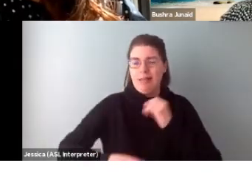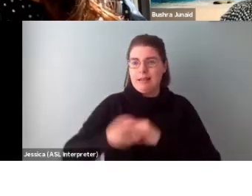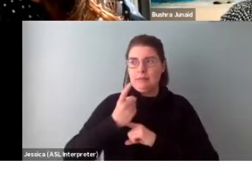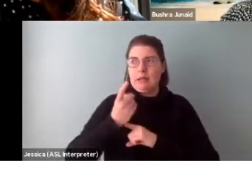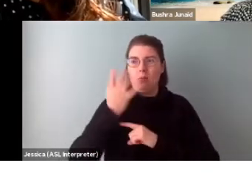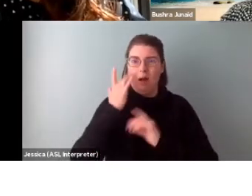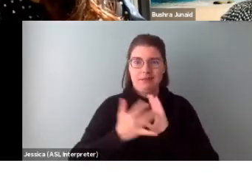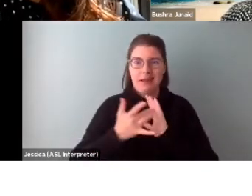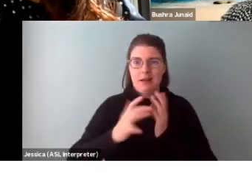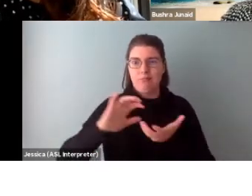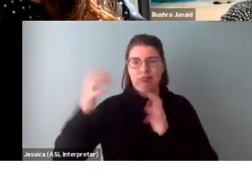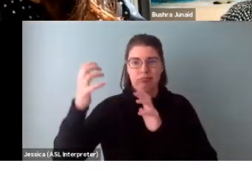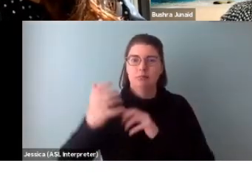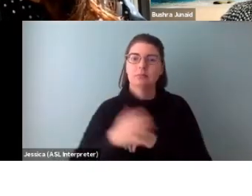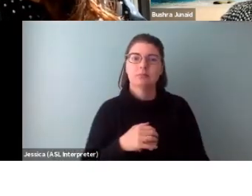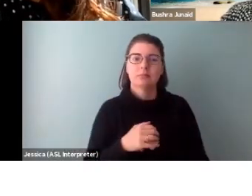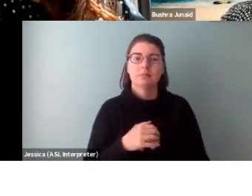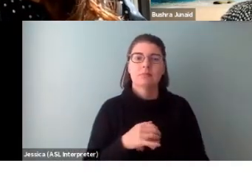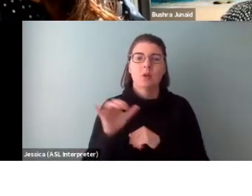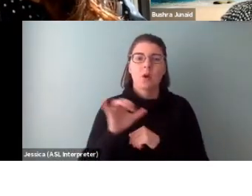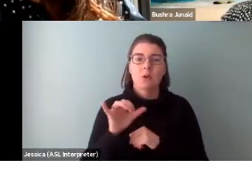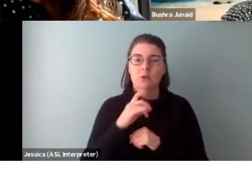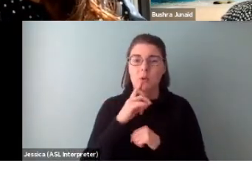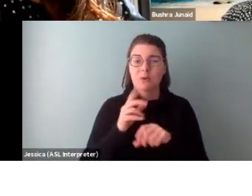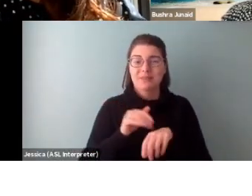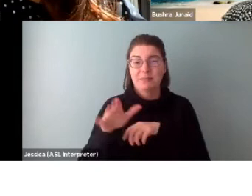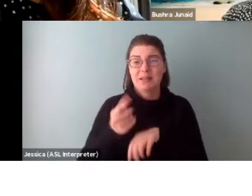drafts as you work. In fact, submit early if you can.